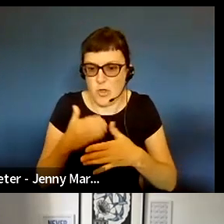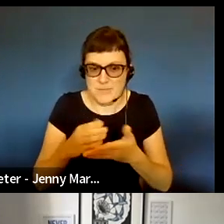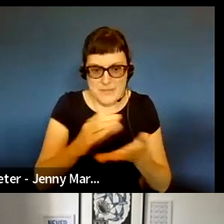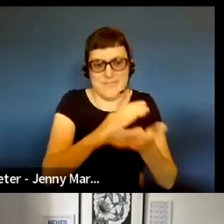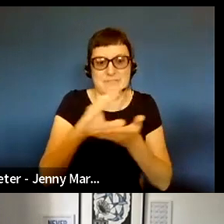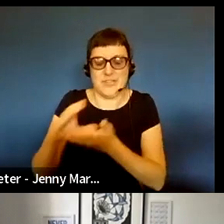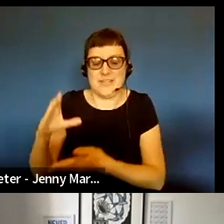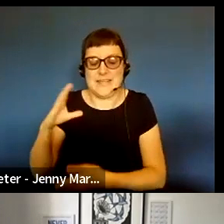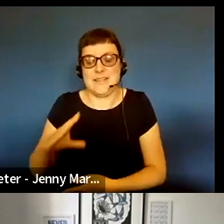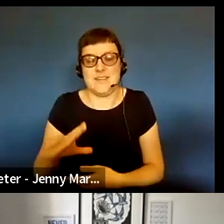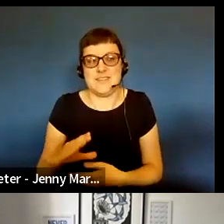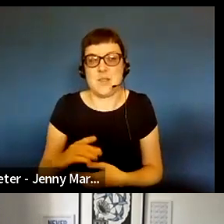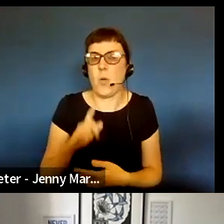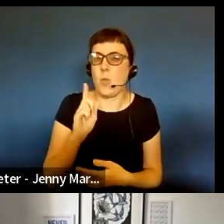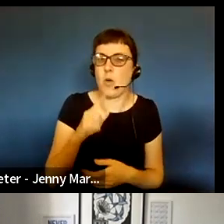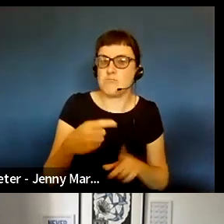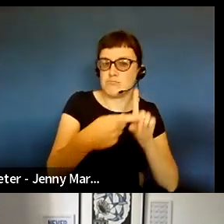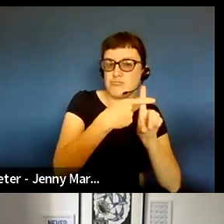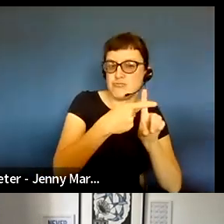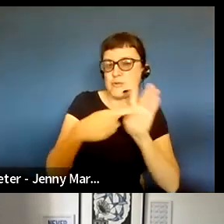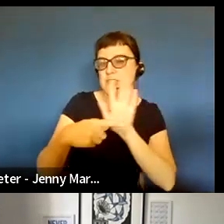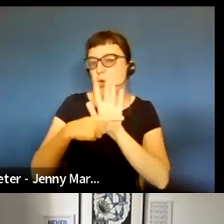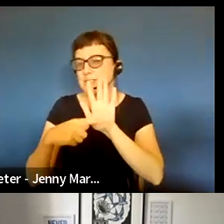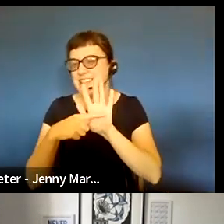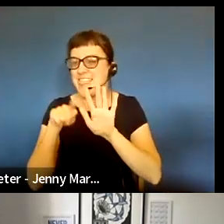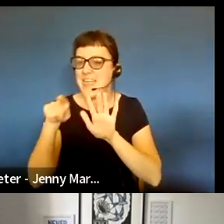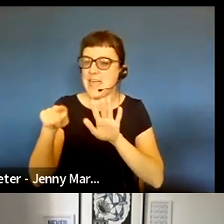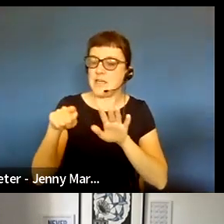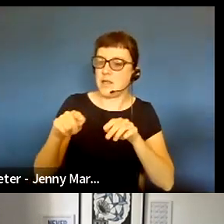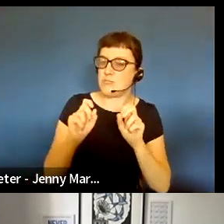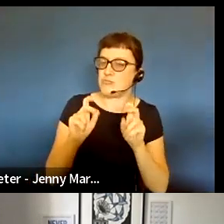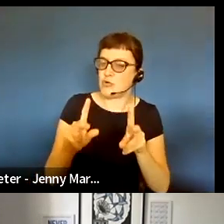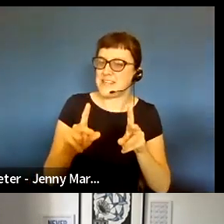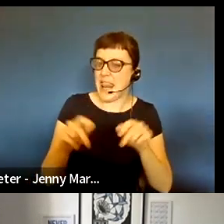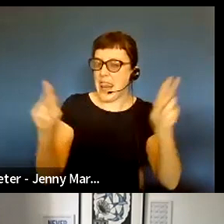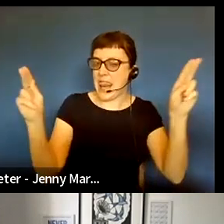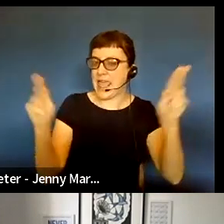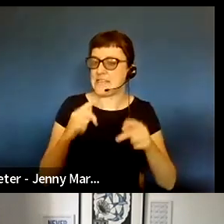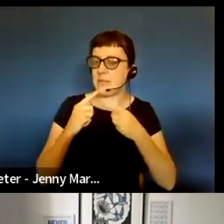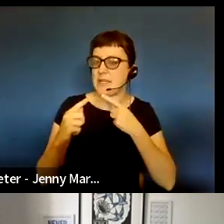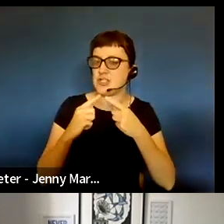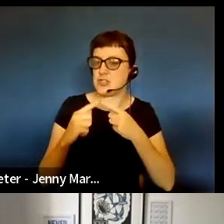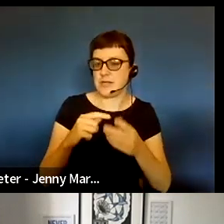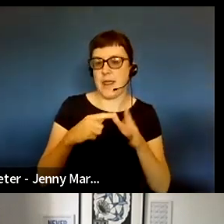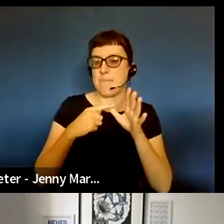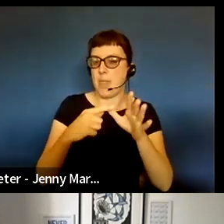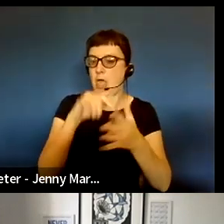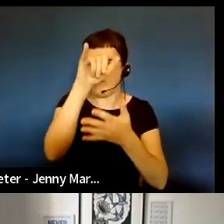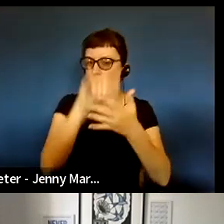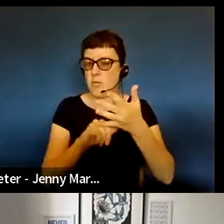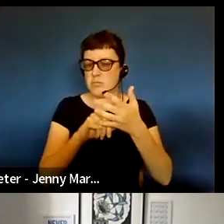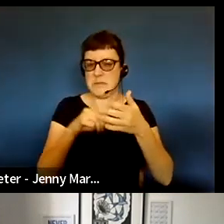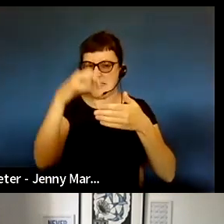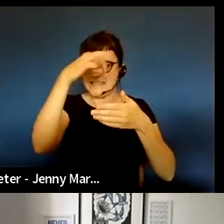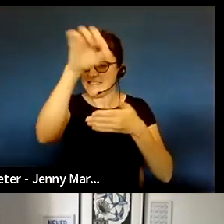what were the pros and cons of that much less information tick box application form in terms of yeah, how did